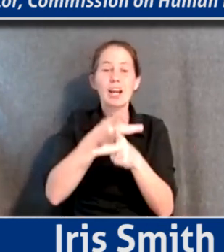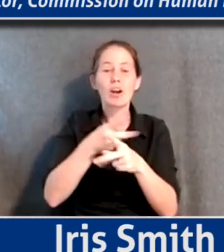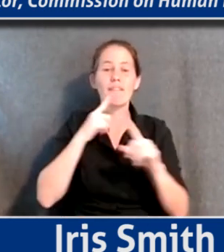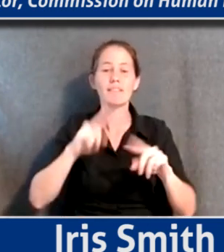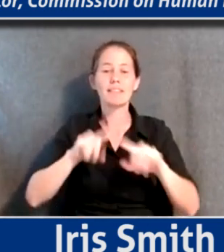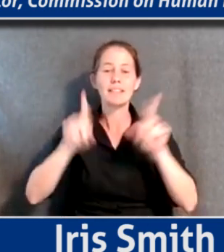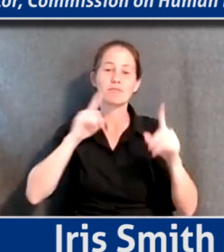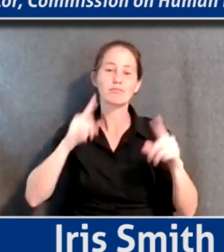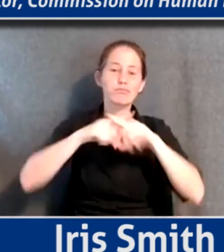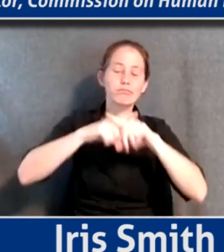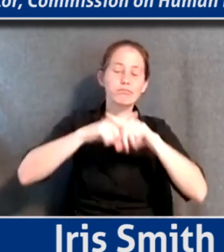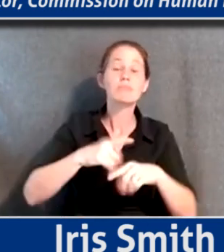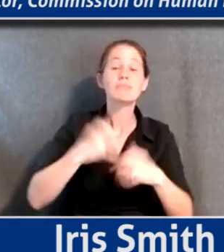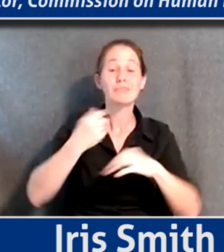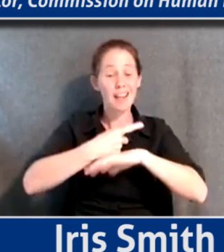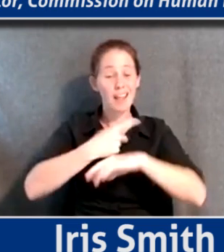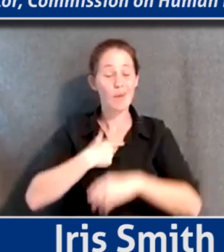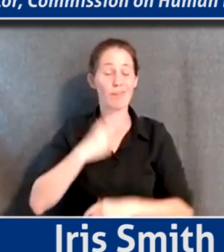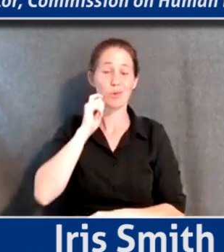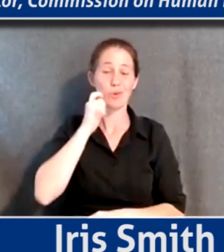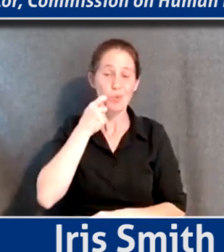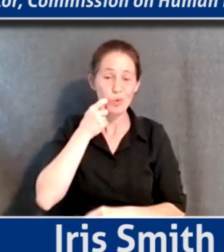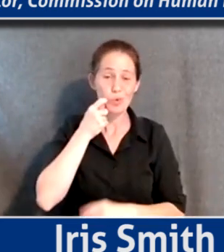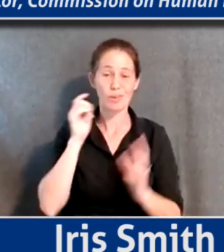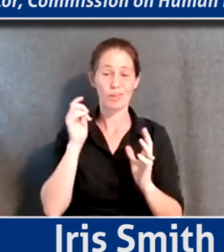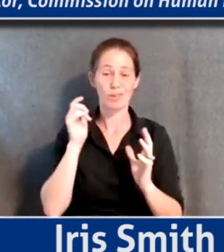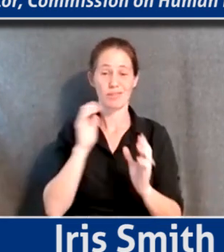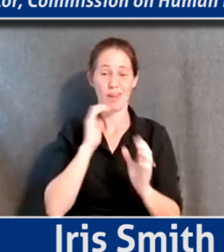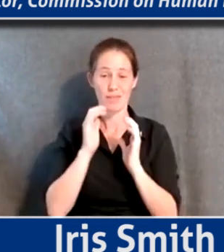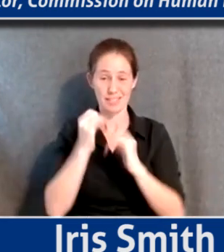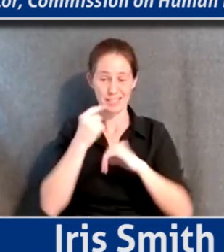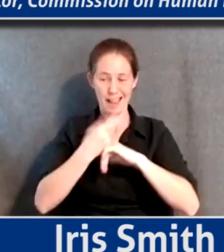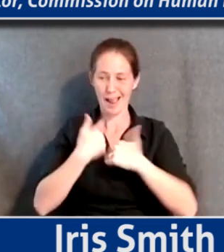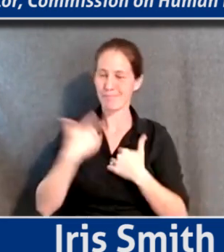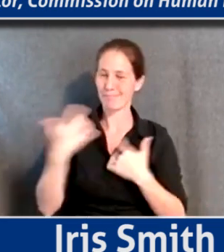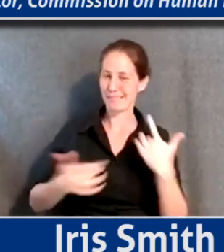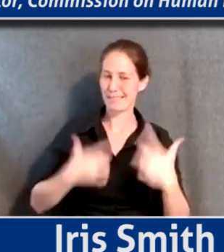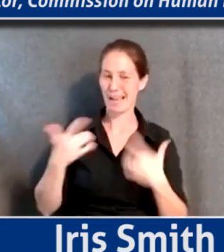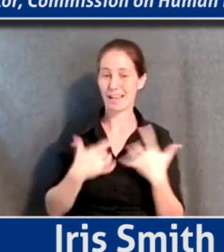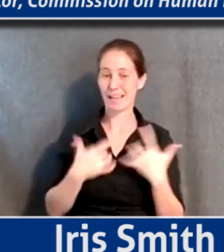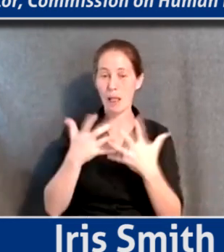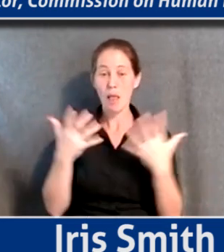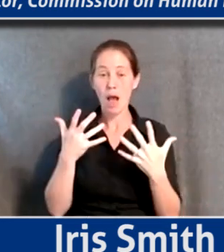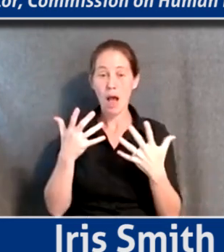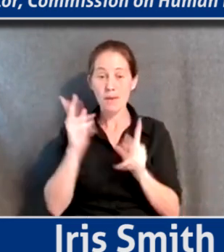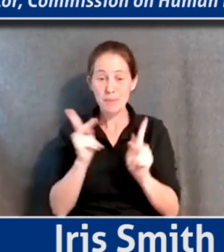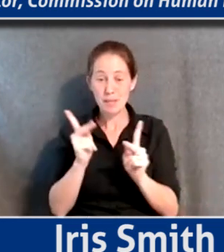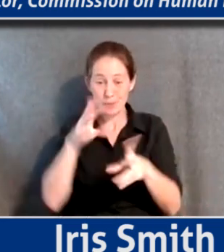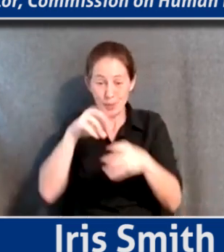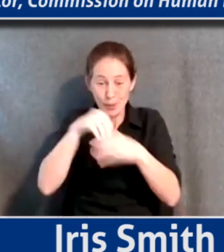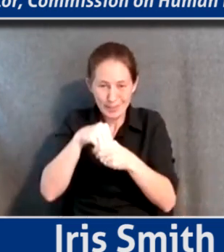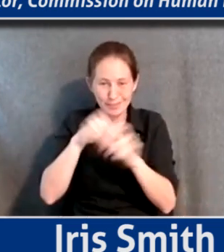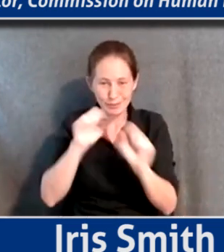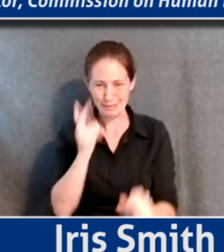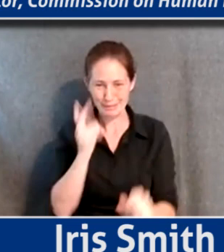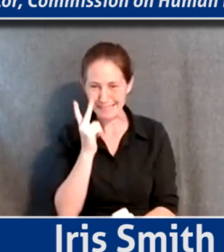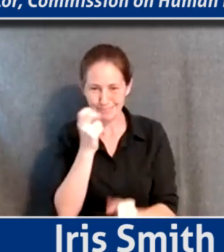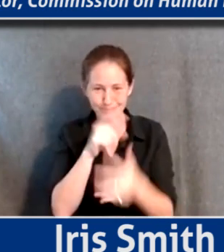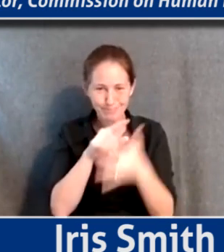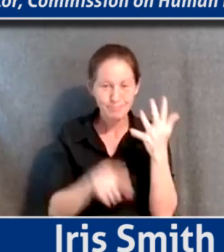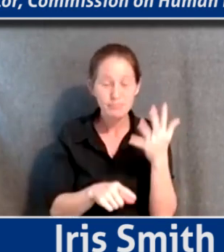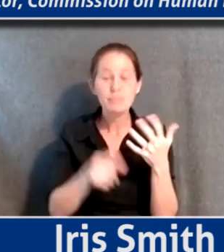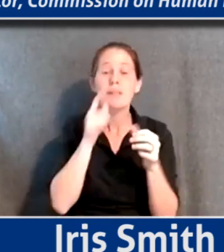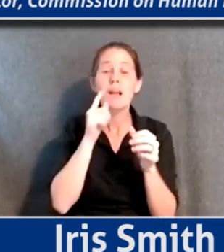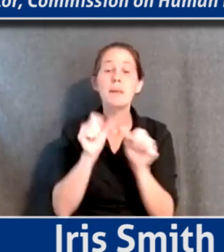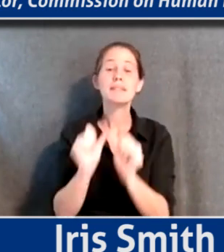play, and today we have a really cool conversation that I've been really looking forward to with a lot of participants, as you can see. We're going to talk about sustainability,